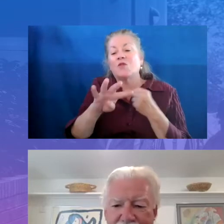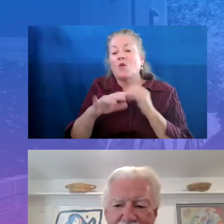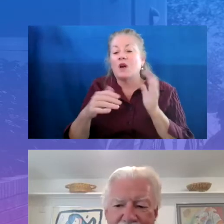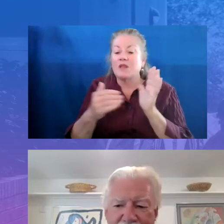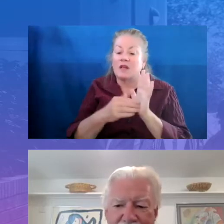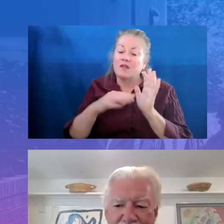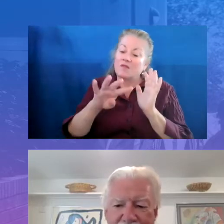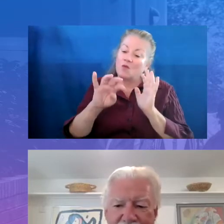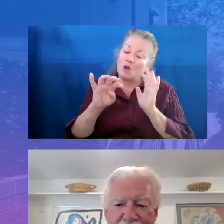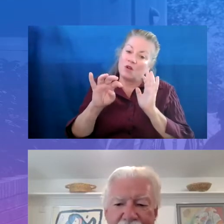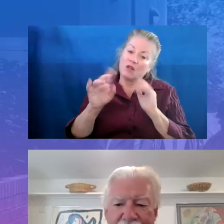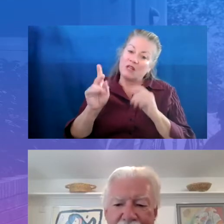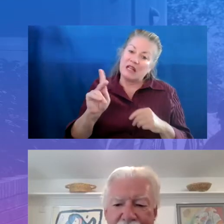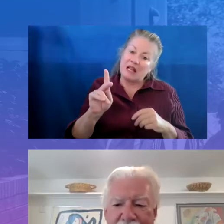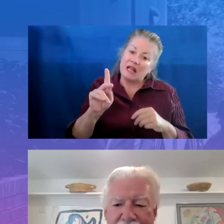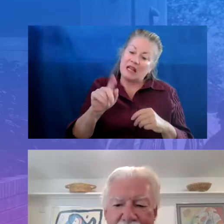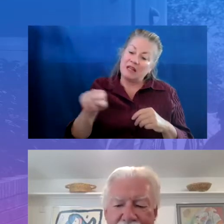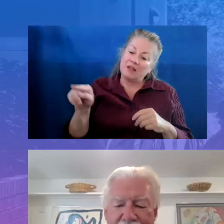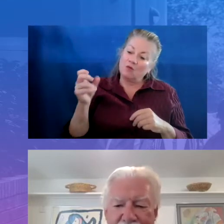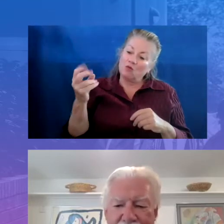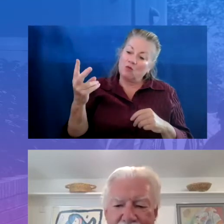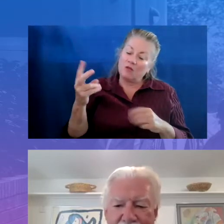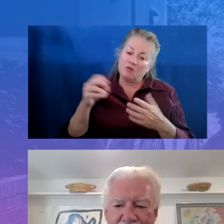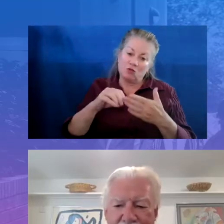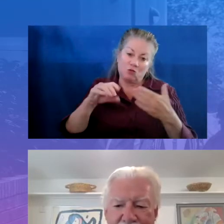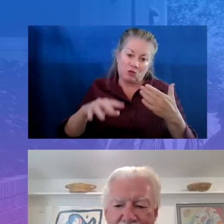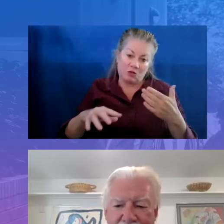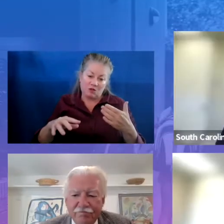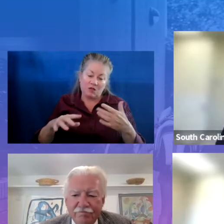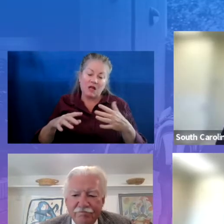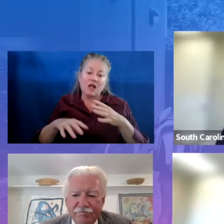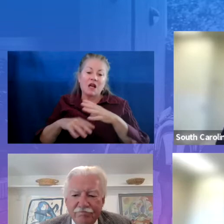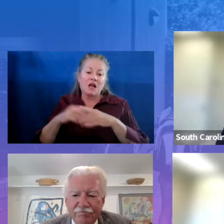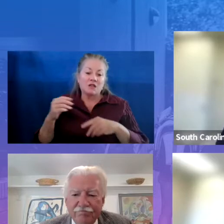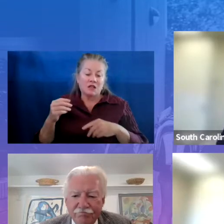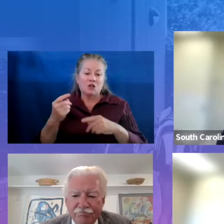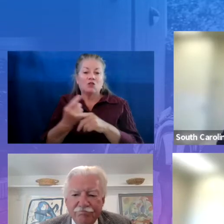-12 students outside of the regular school day.